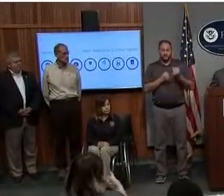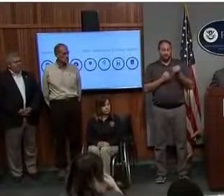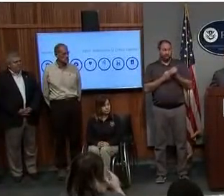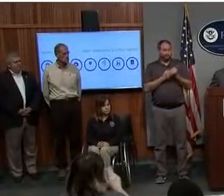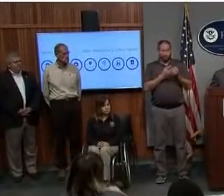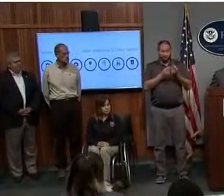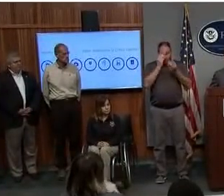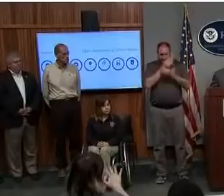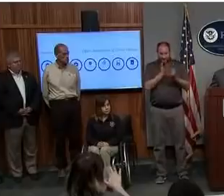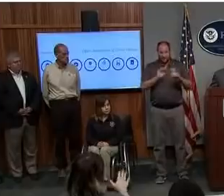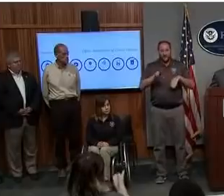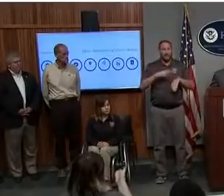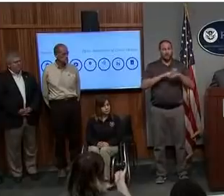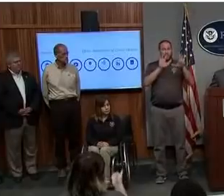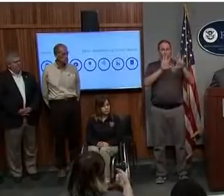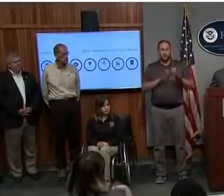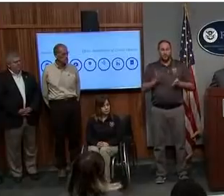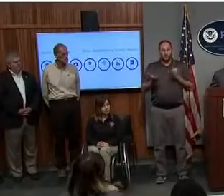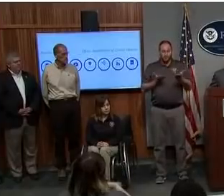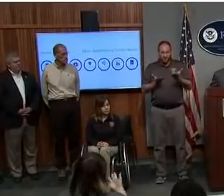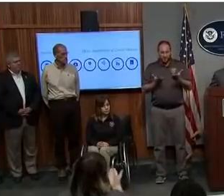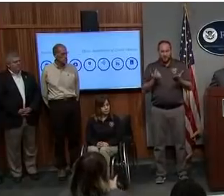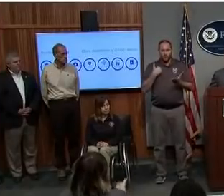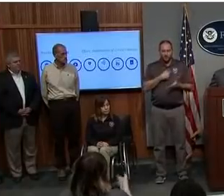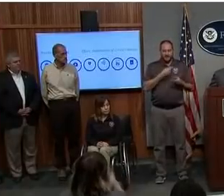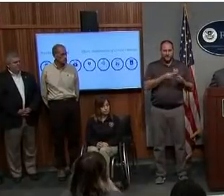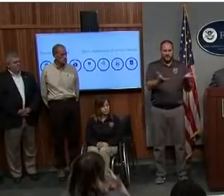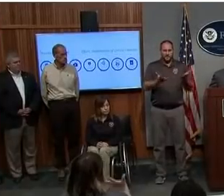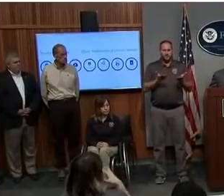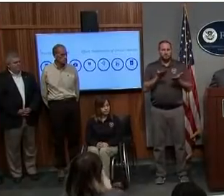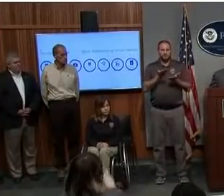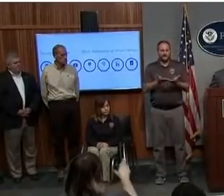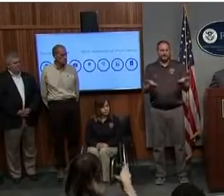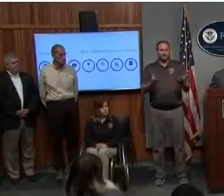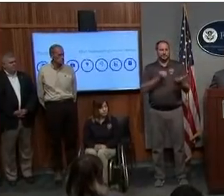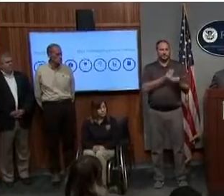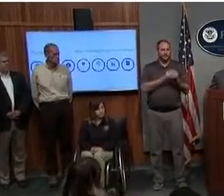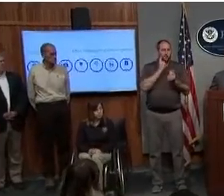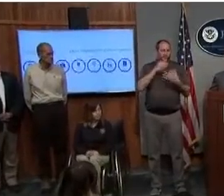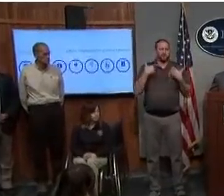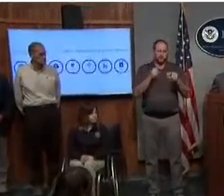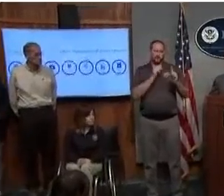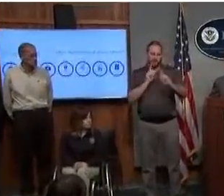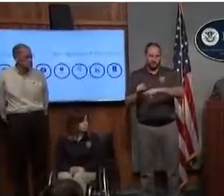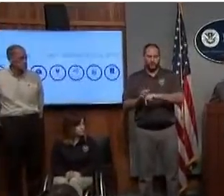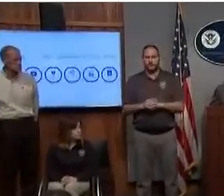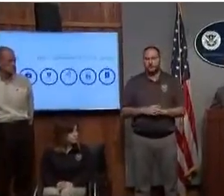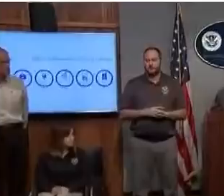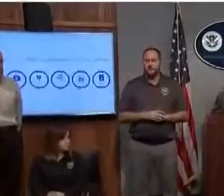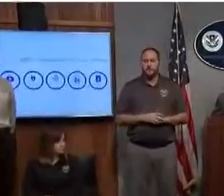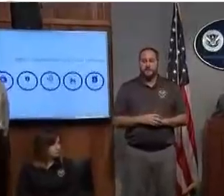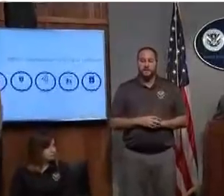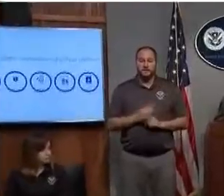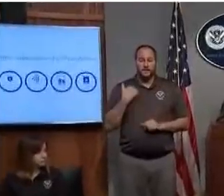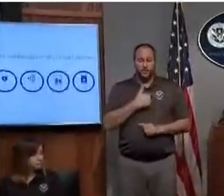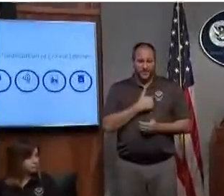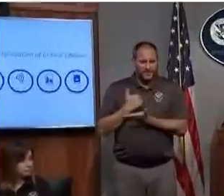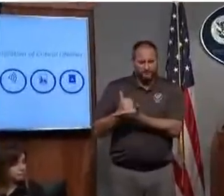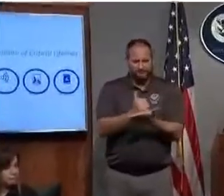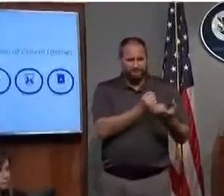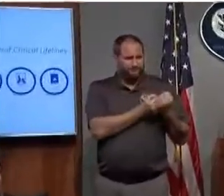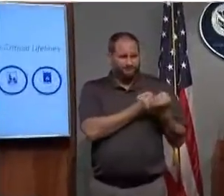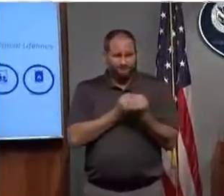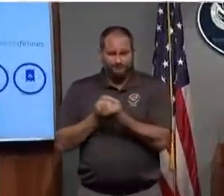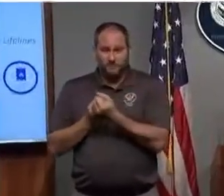assets to support recovery and response. NOAA's navigation response teams are pre-staging to assist in reopening ports as soon as